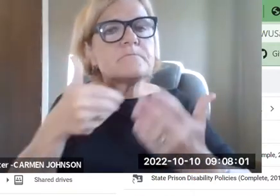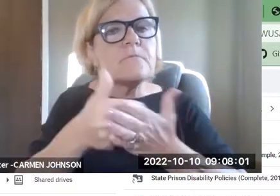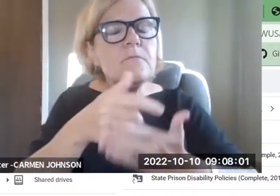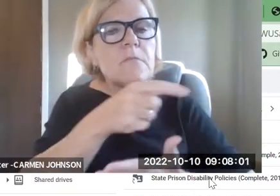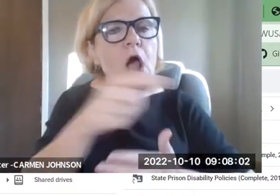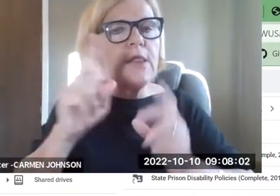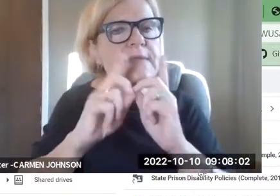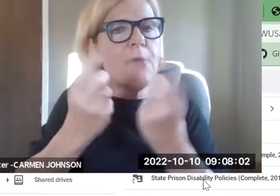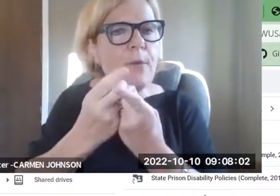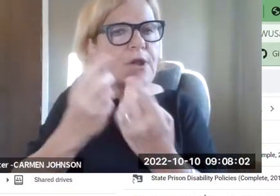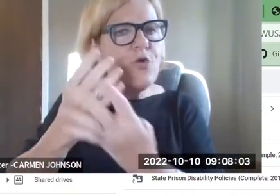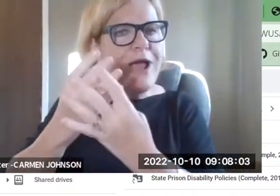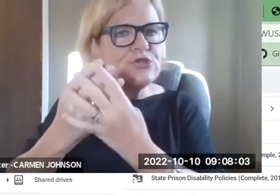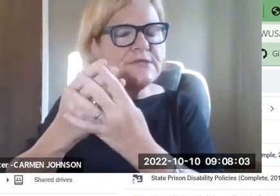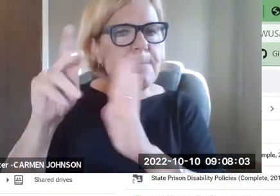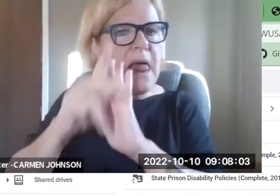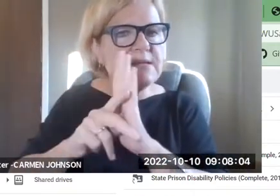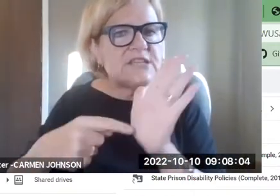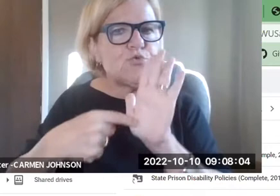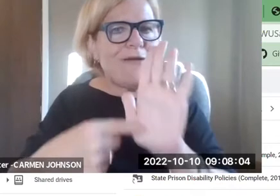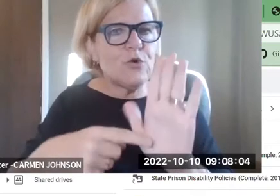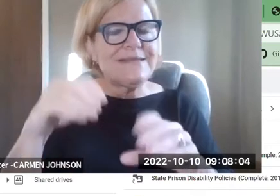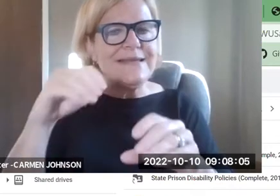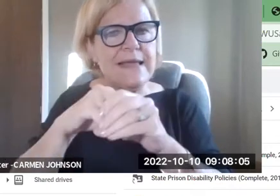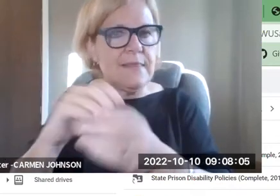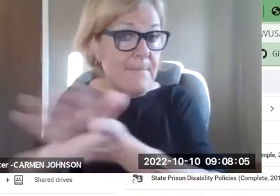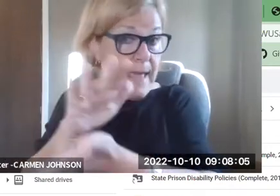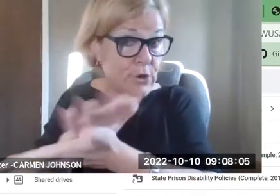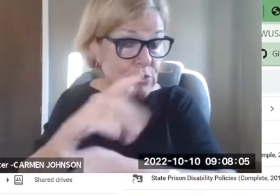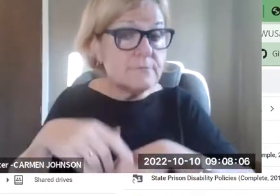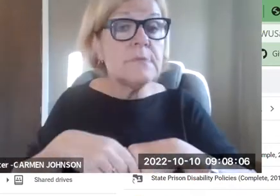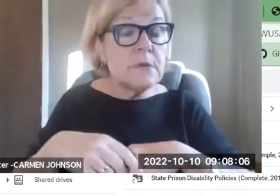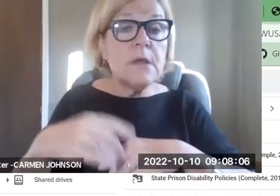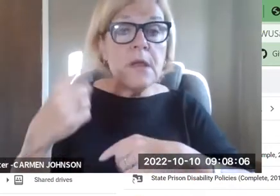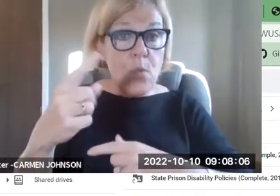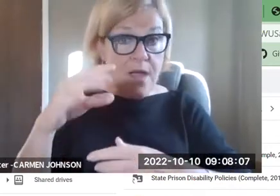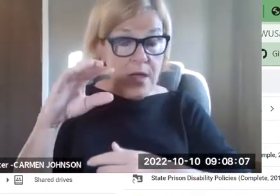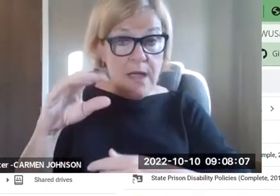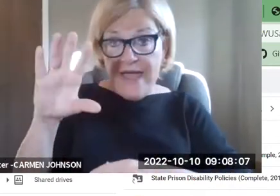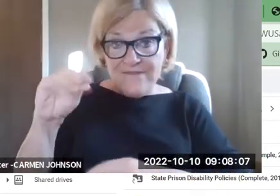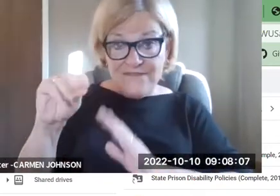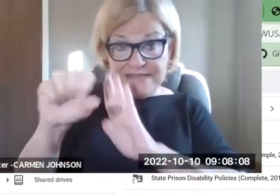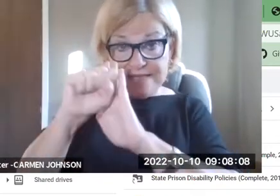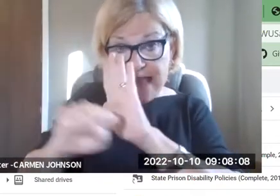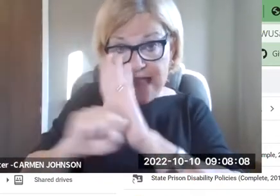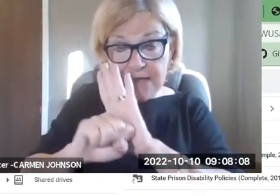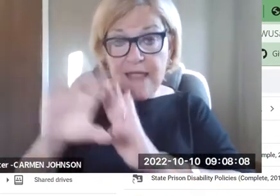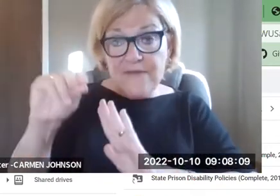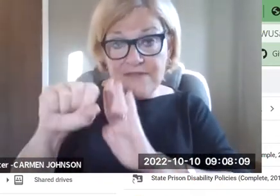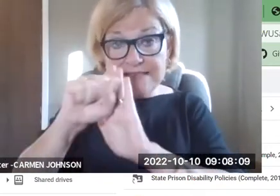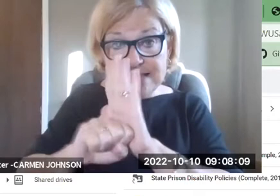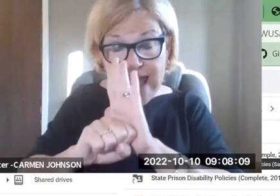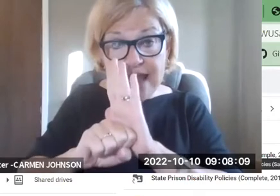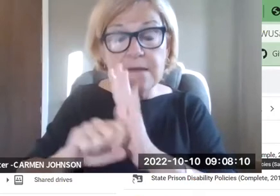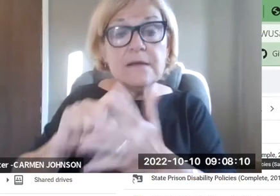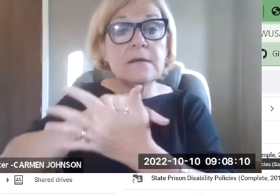blind people behind bars. It includes all of the, all of the Department of Corrections policies that are referenced in the